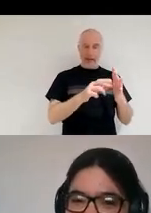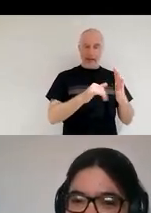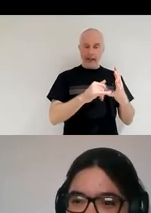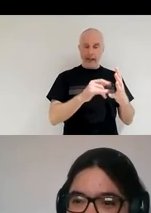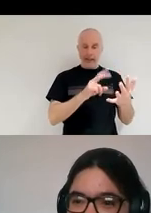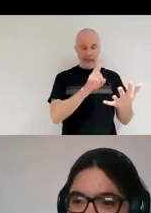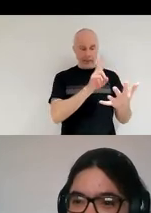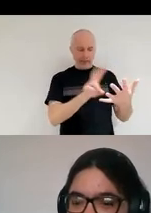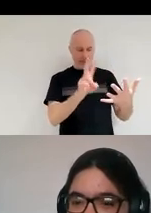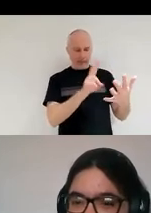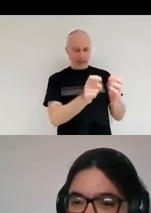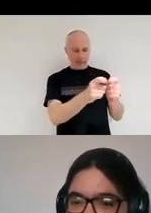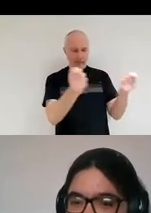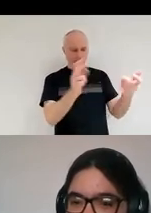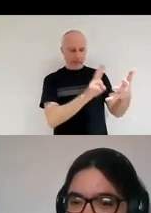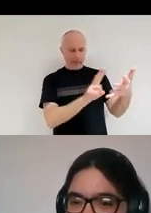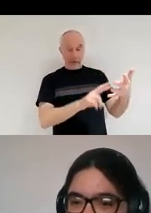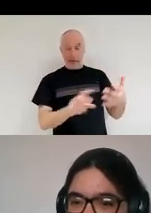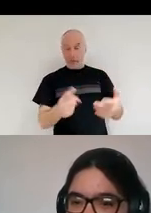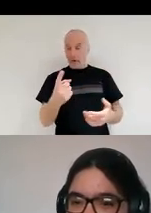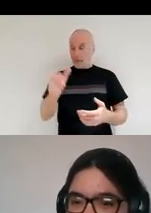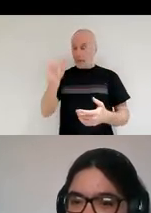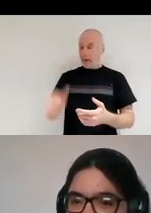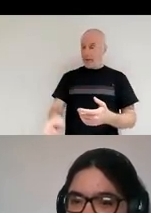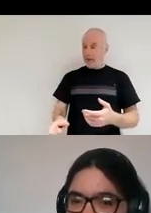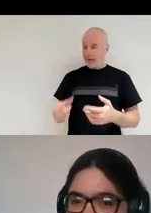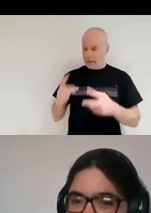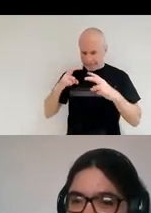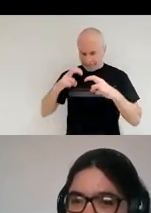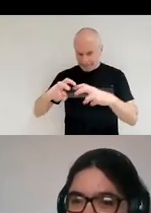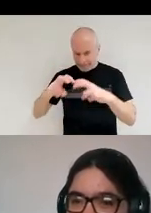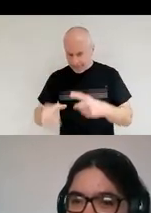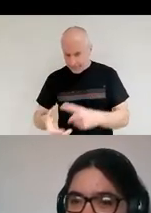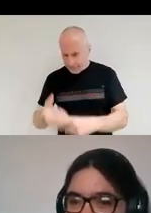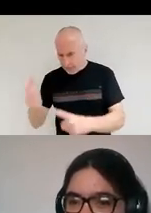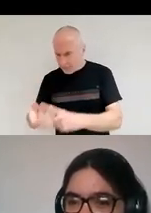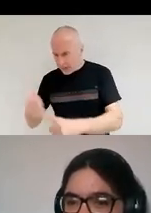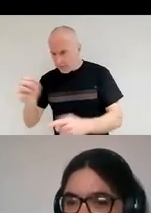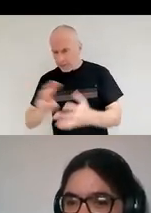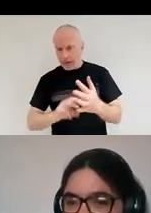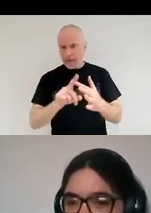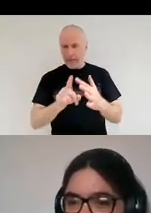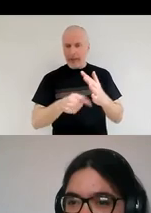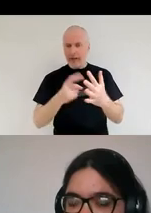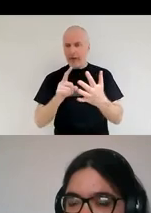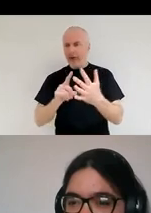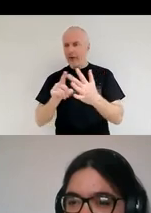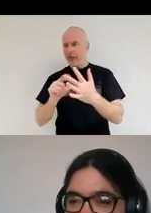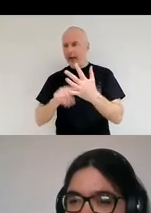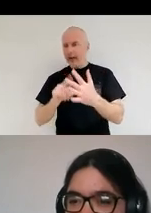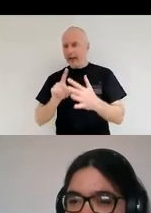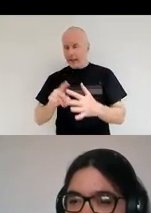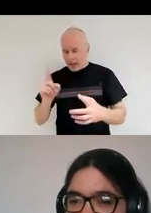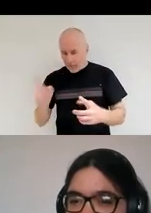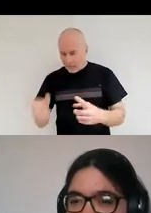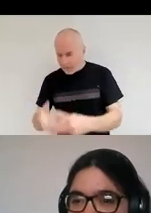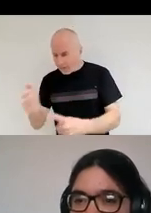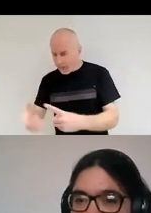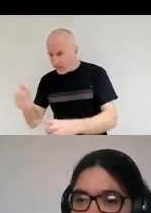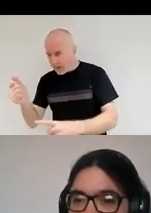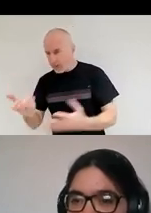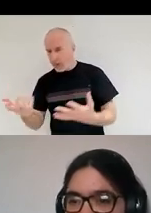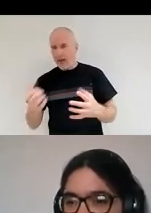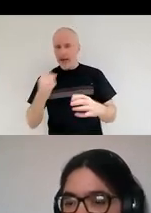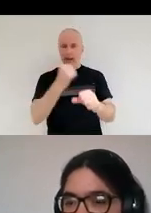but he says that a meteorite hunter has made a lot of money searching for fragments of meteorites in Gloucestershire and then selling them on.